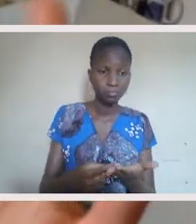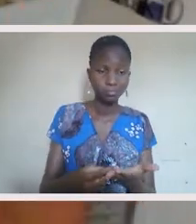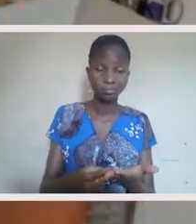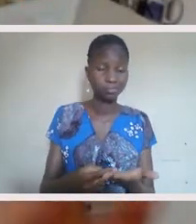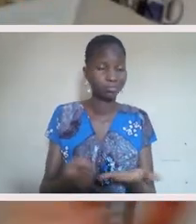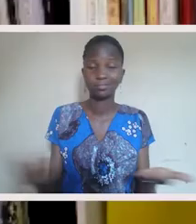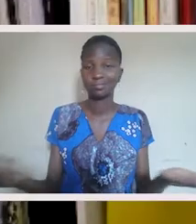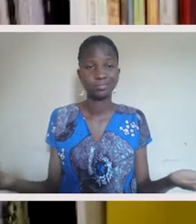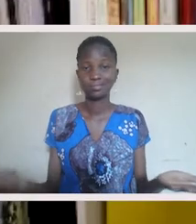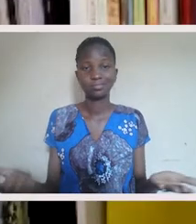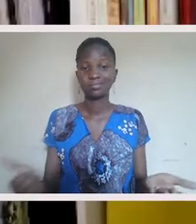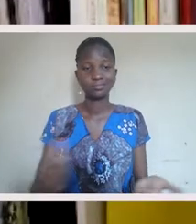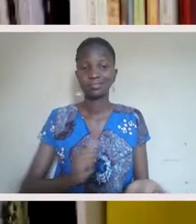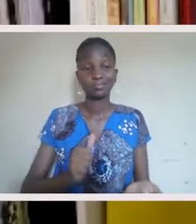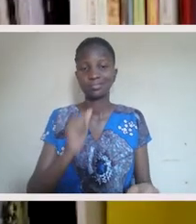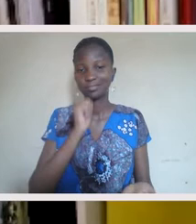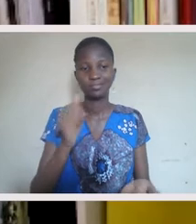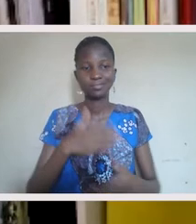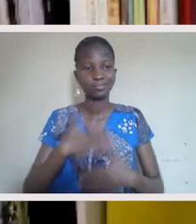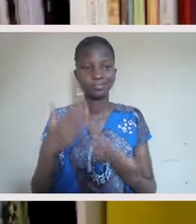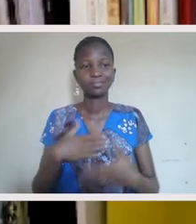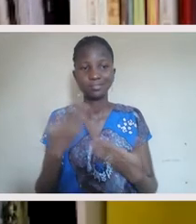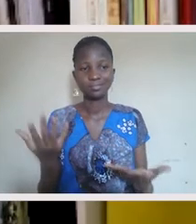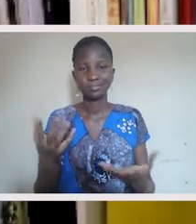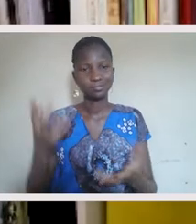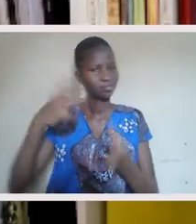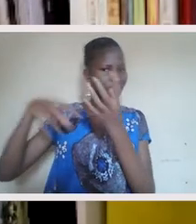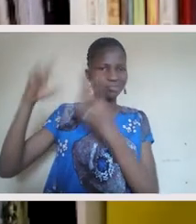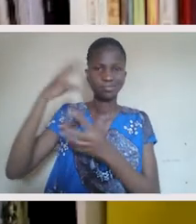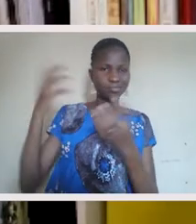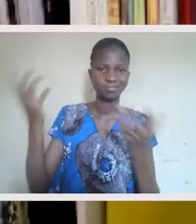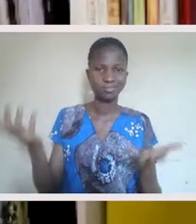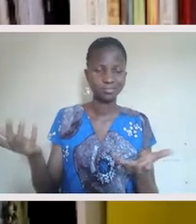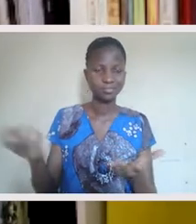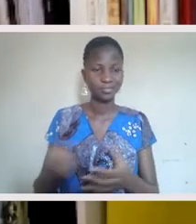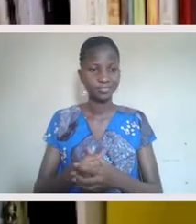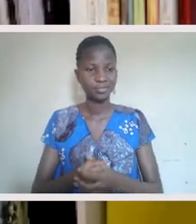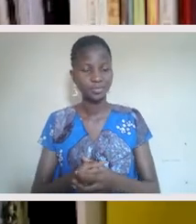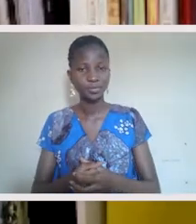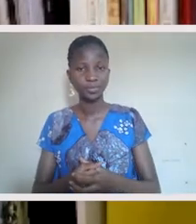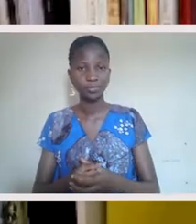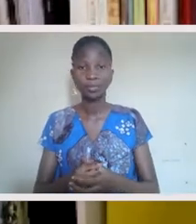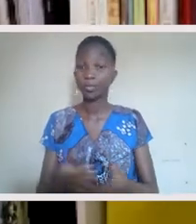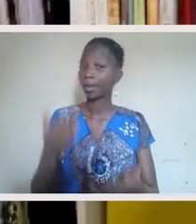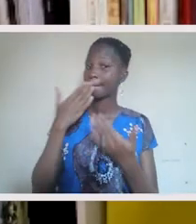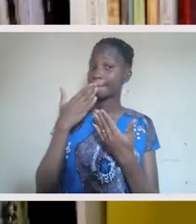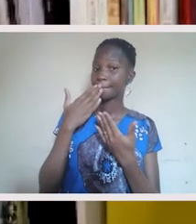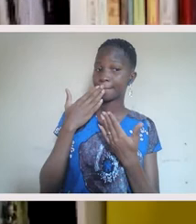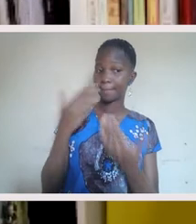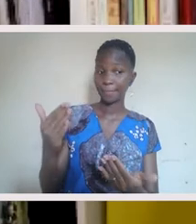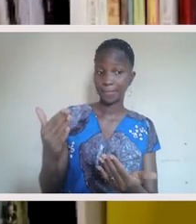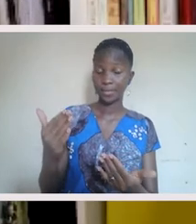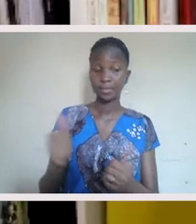clearly. So I can't be all like, you know? So thank you for, for, yeah. And I, and I